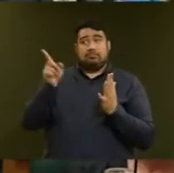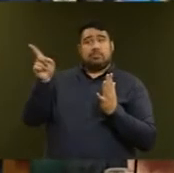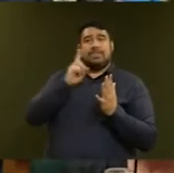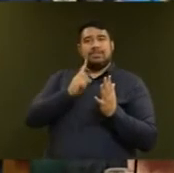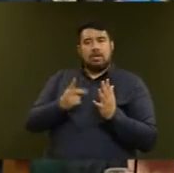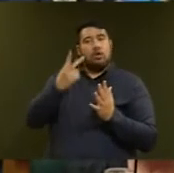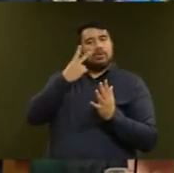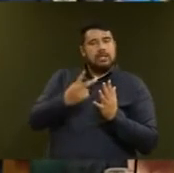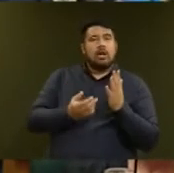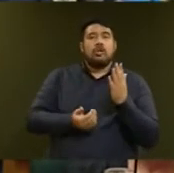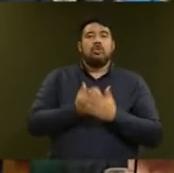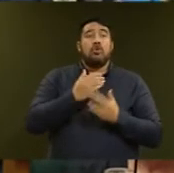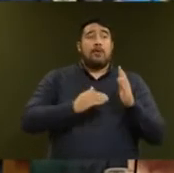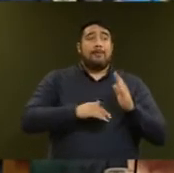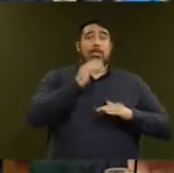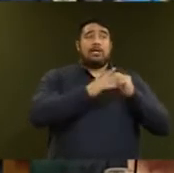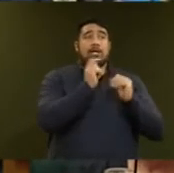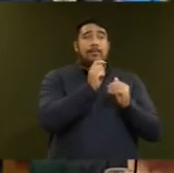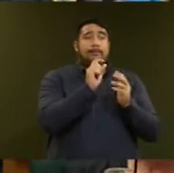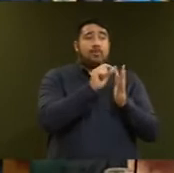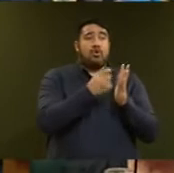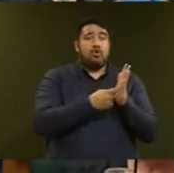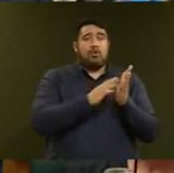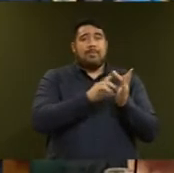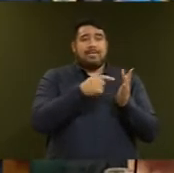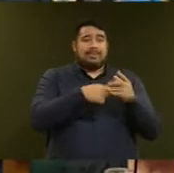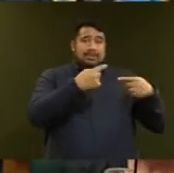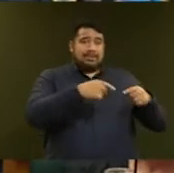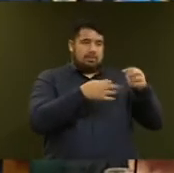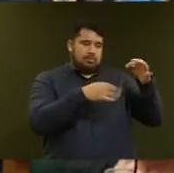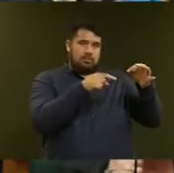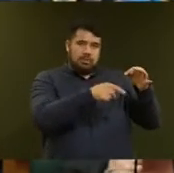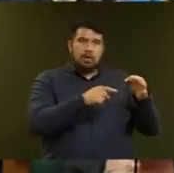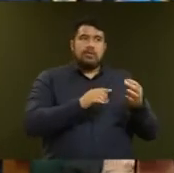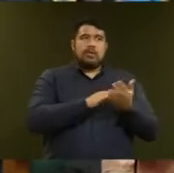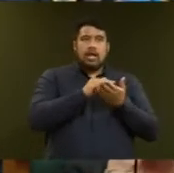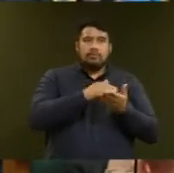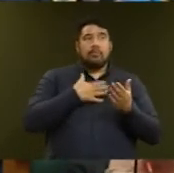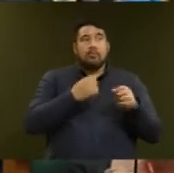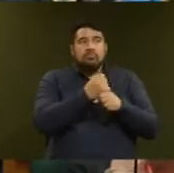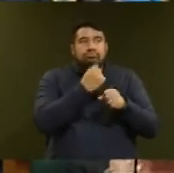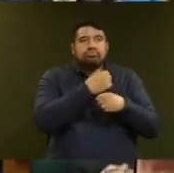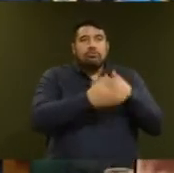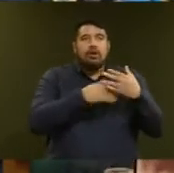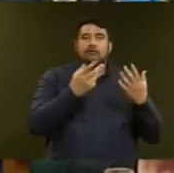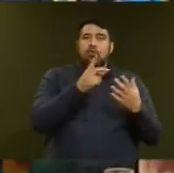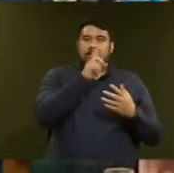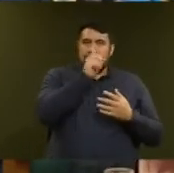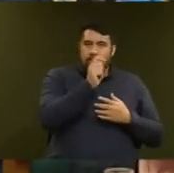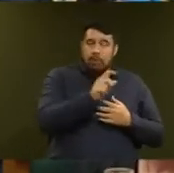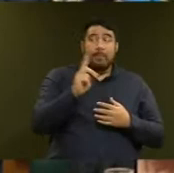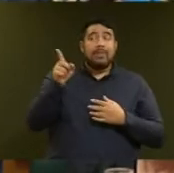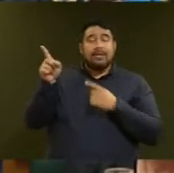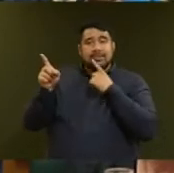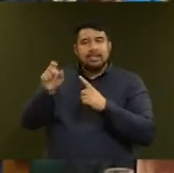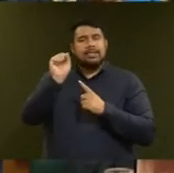in new building permits points to strengthening residential construction supported by development related to KiwiBuild. They do caution about labour